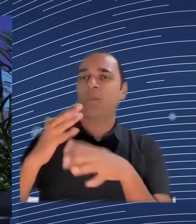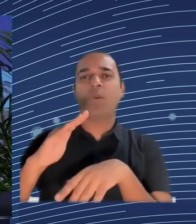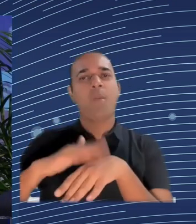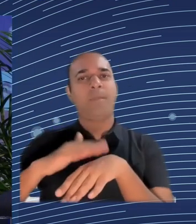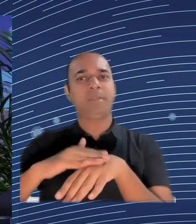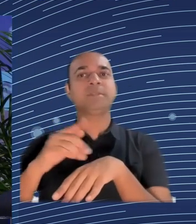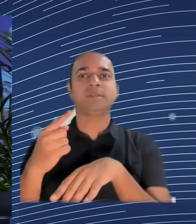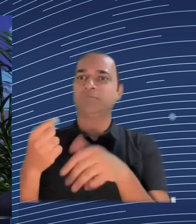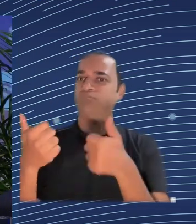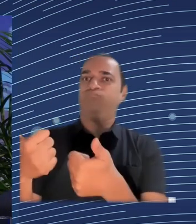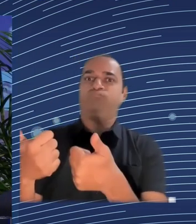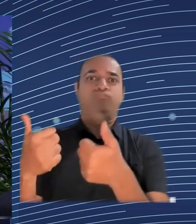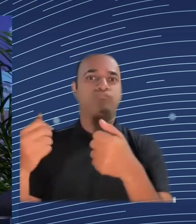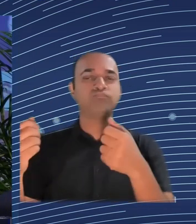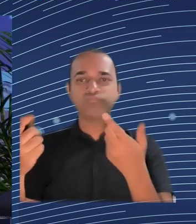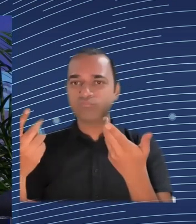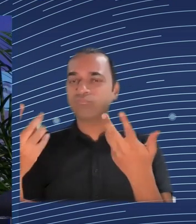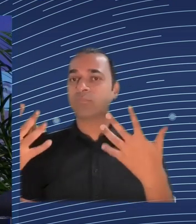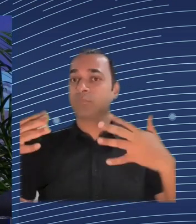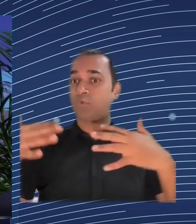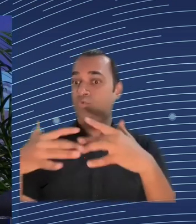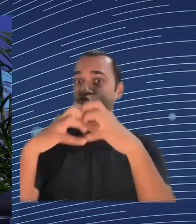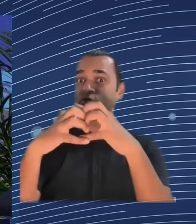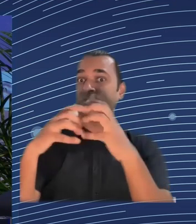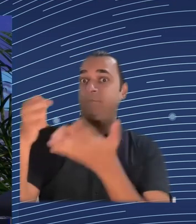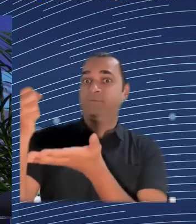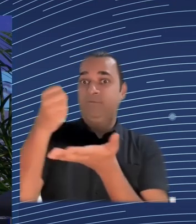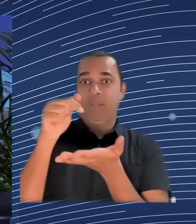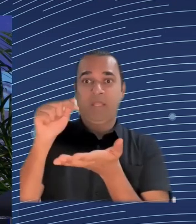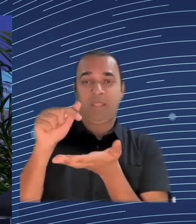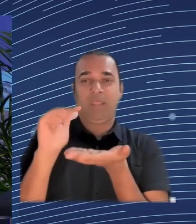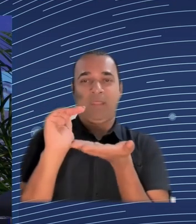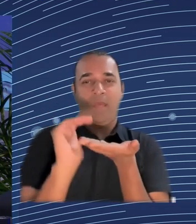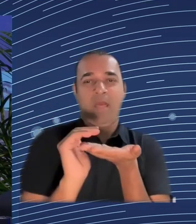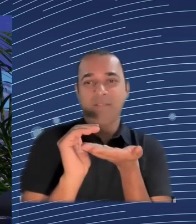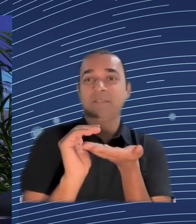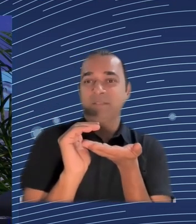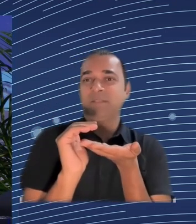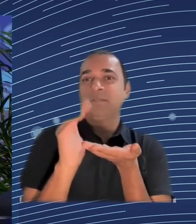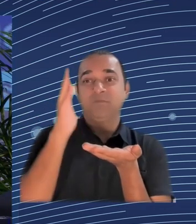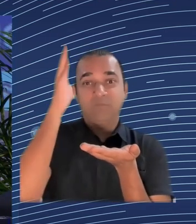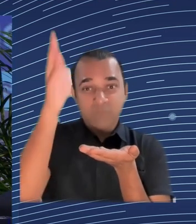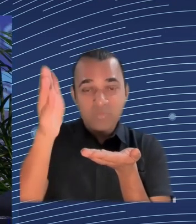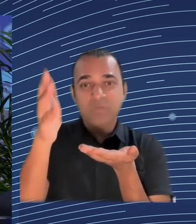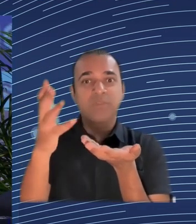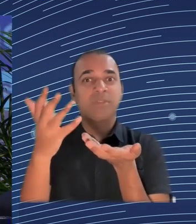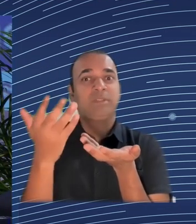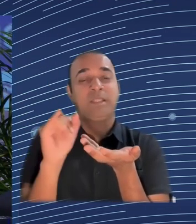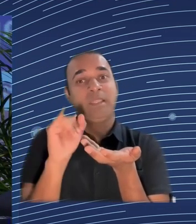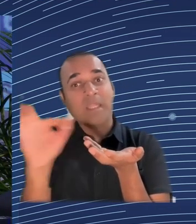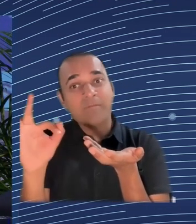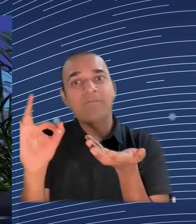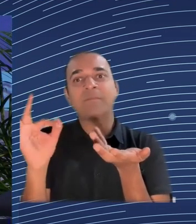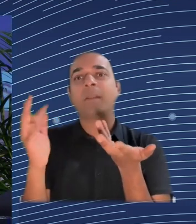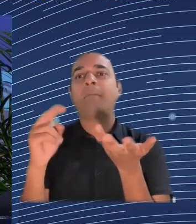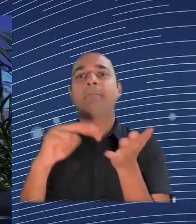hard to choose. Probably, we would just scale down the budgets for each of the priorities that are really important for the essence of